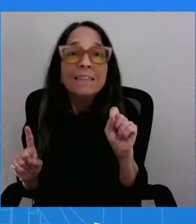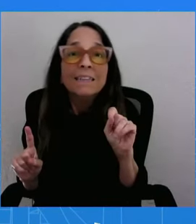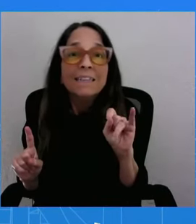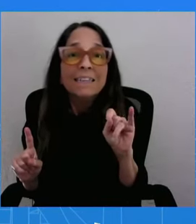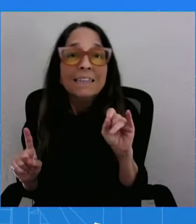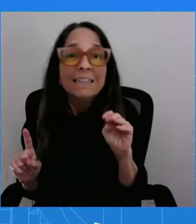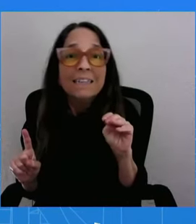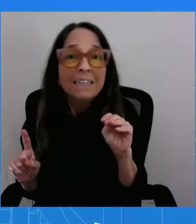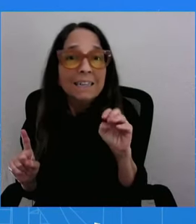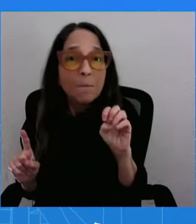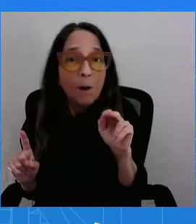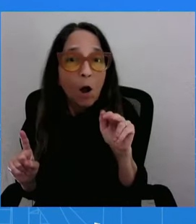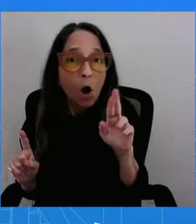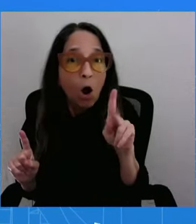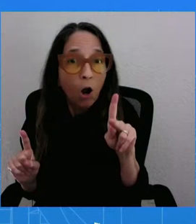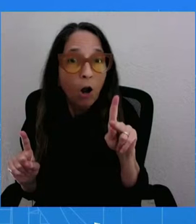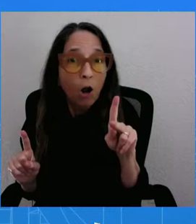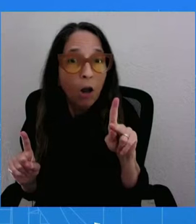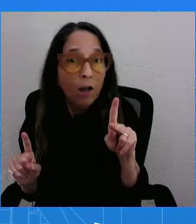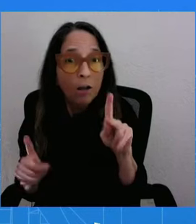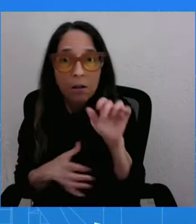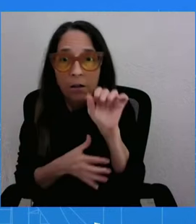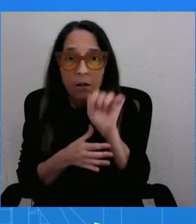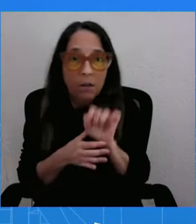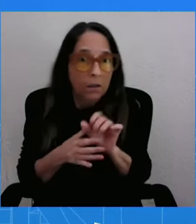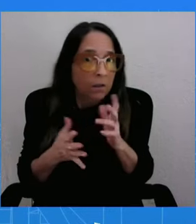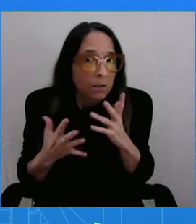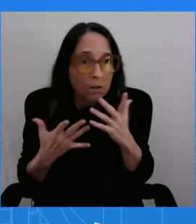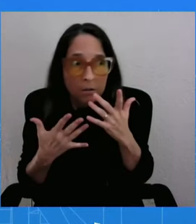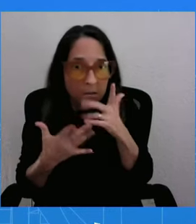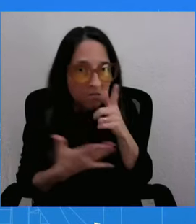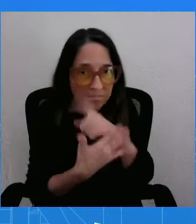His forces have been decimated. His resources have dried up.